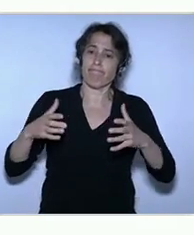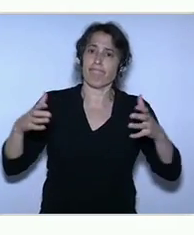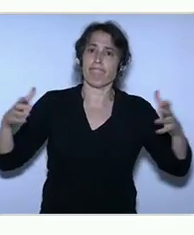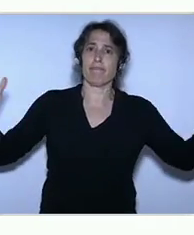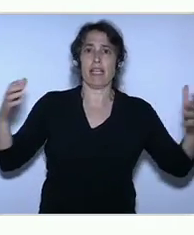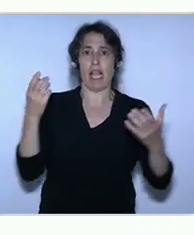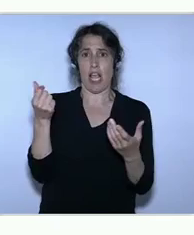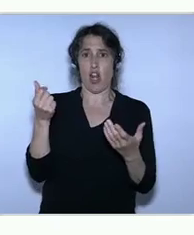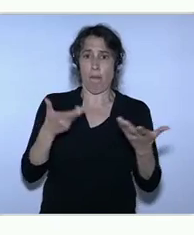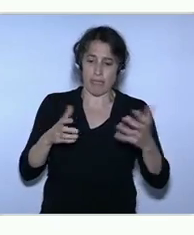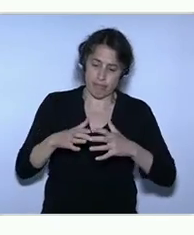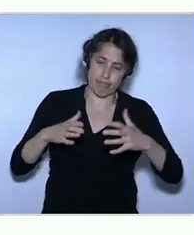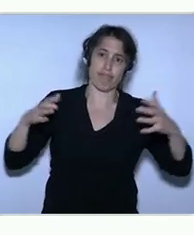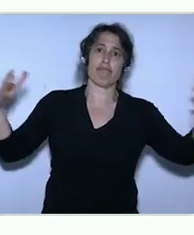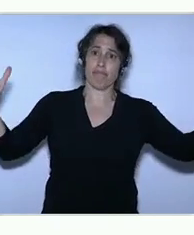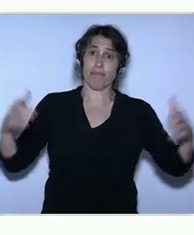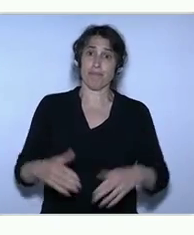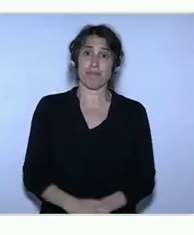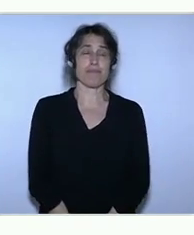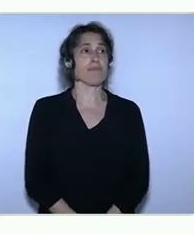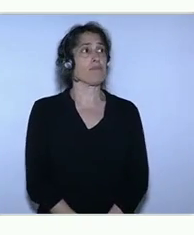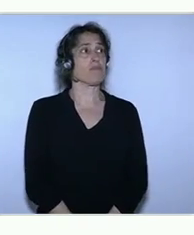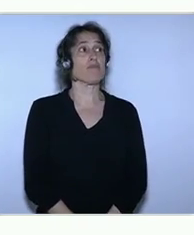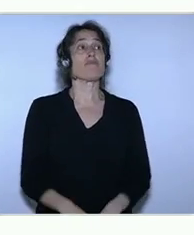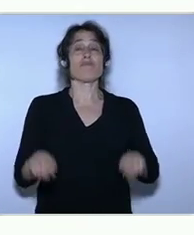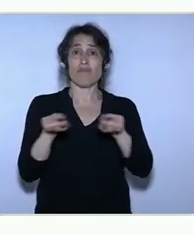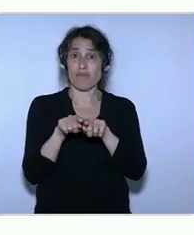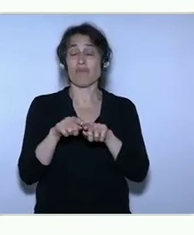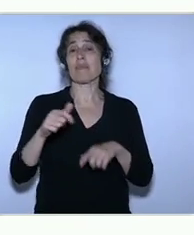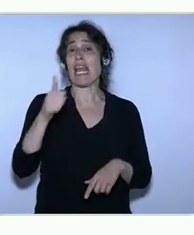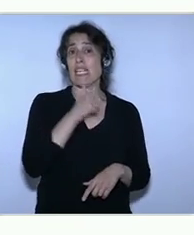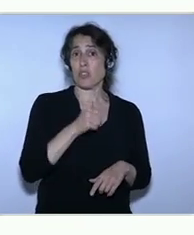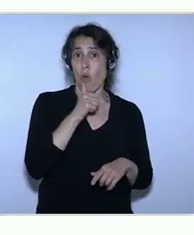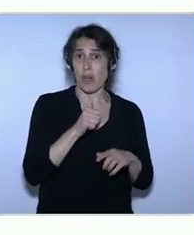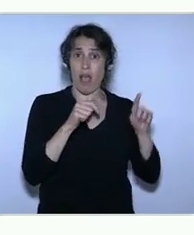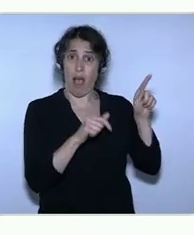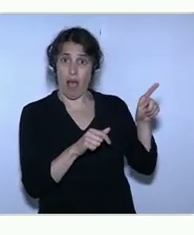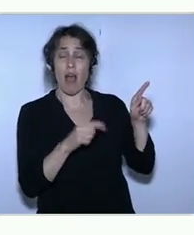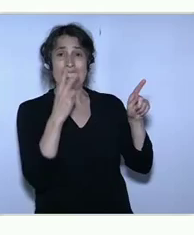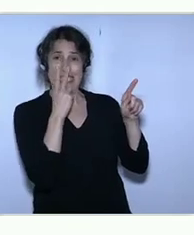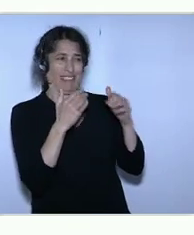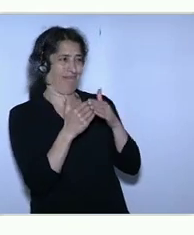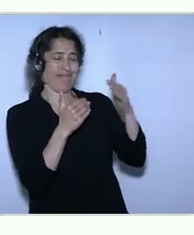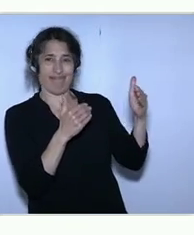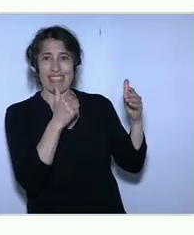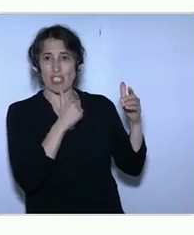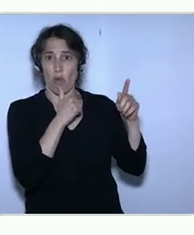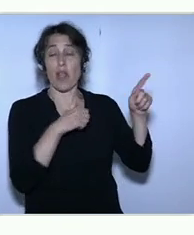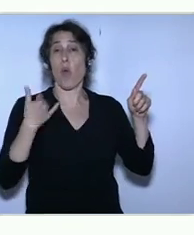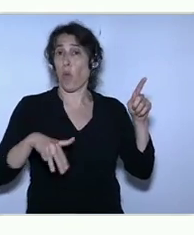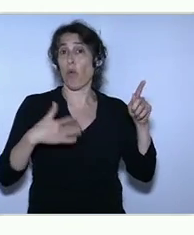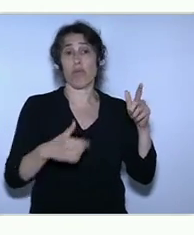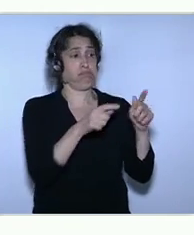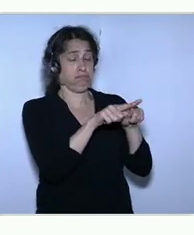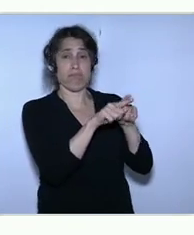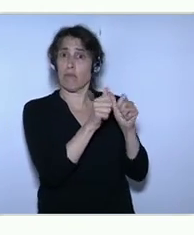Latvia in the future. We've already seen our neighbors, Estonia do this very well, they have a number of very successful companies, and one in